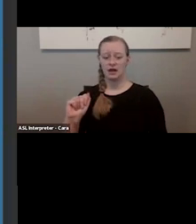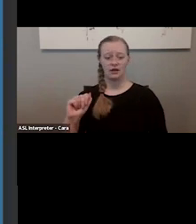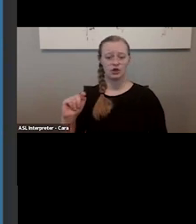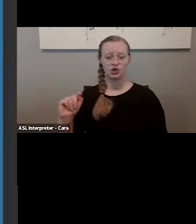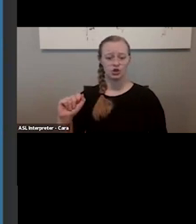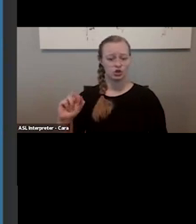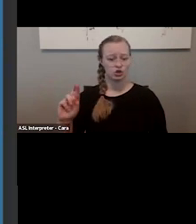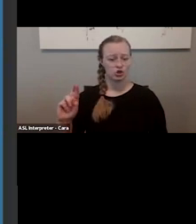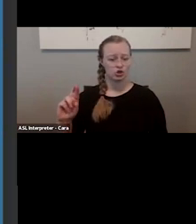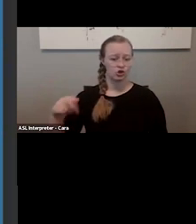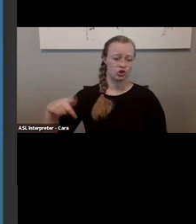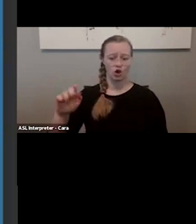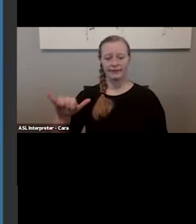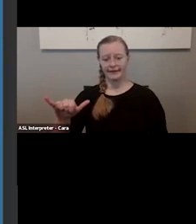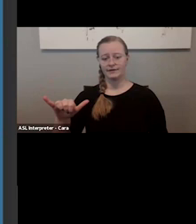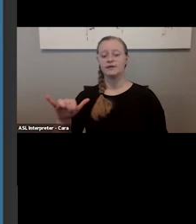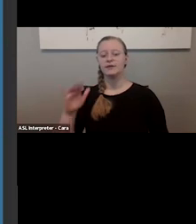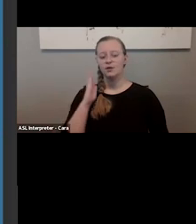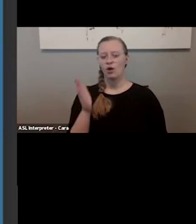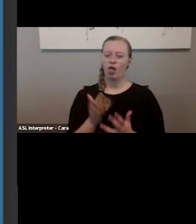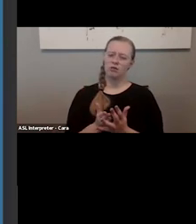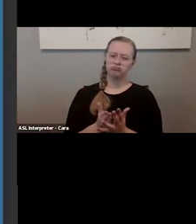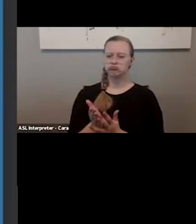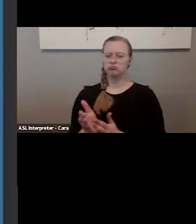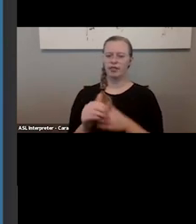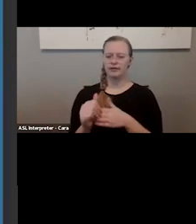walk you through the arts education legislative ask. Thanks.